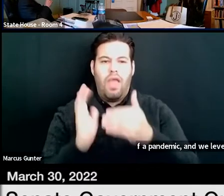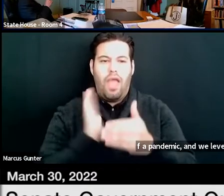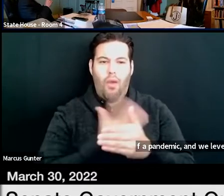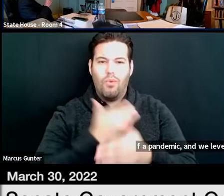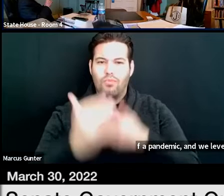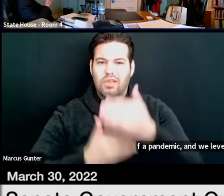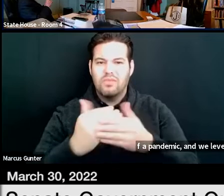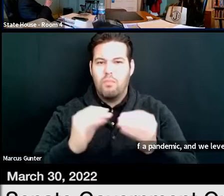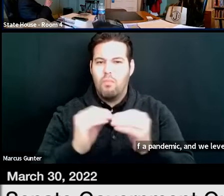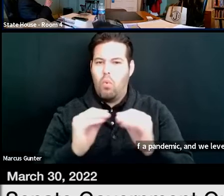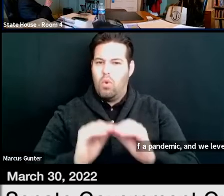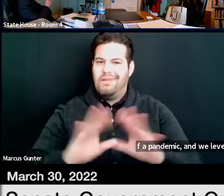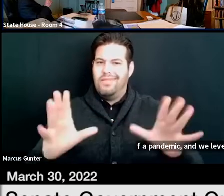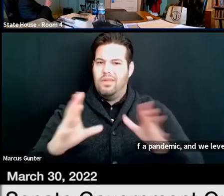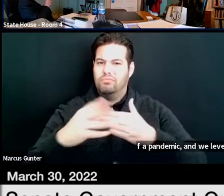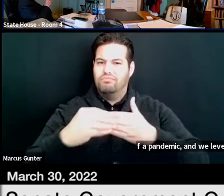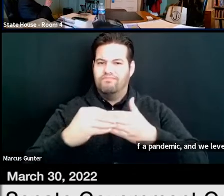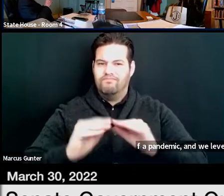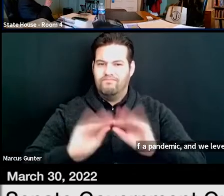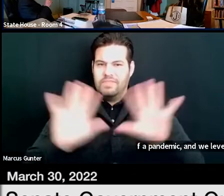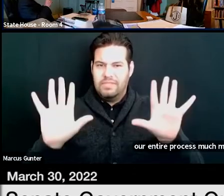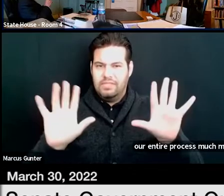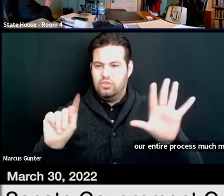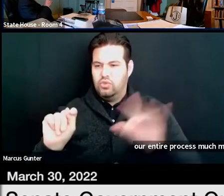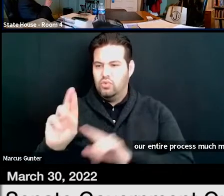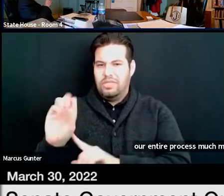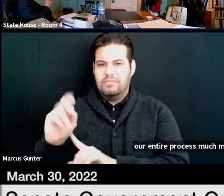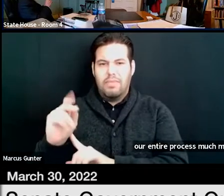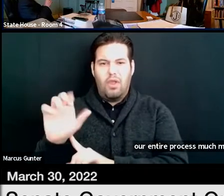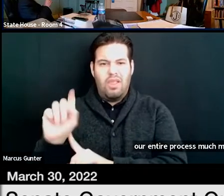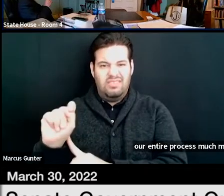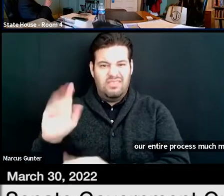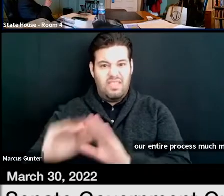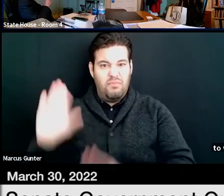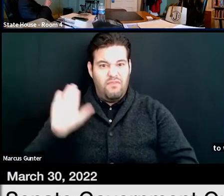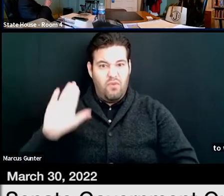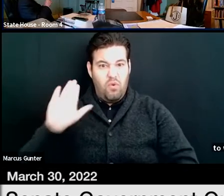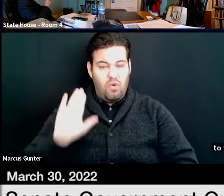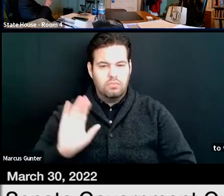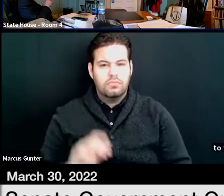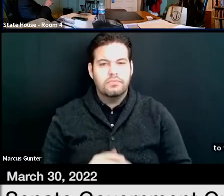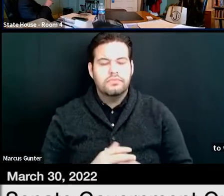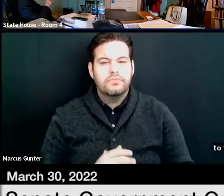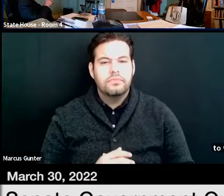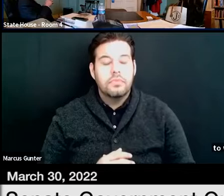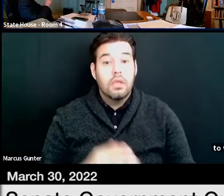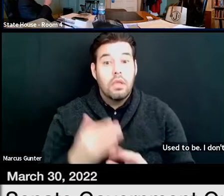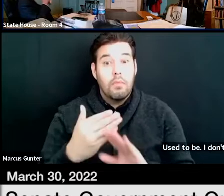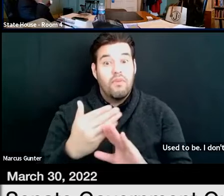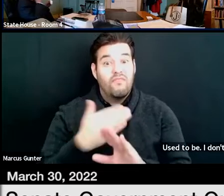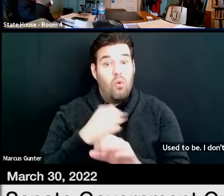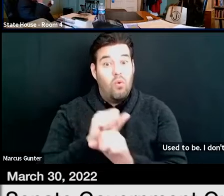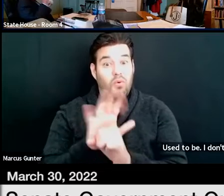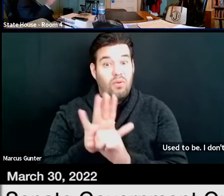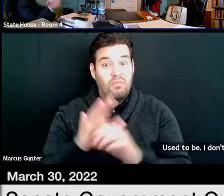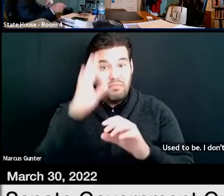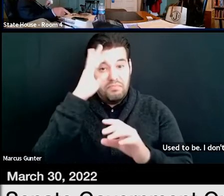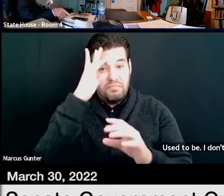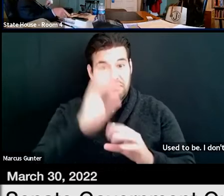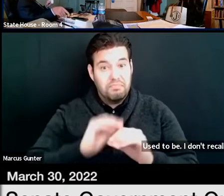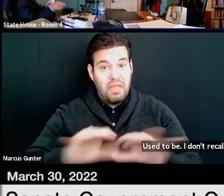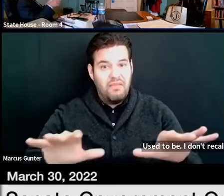than what it used to be. I don't recall where we were specifically prior to the pandemic as far as